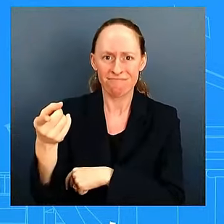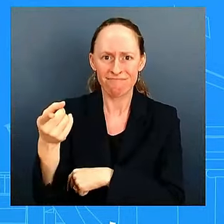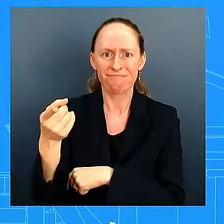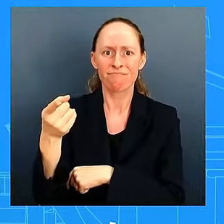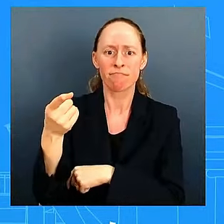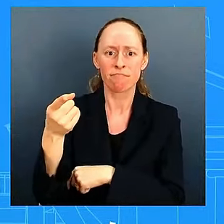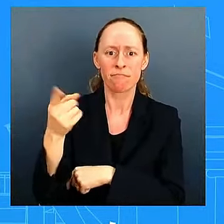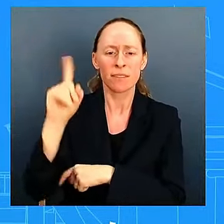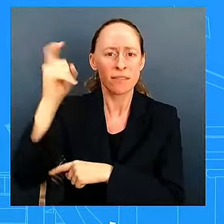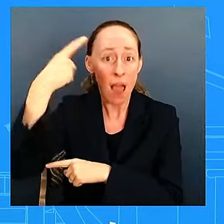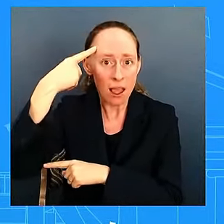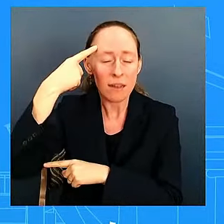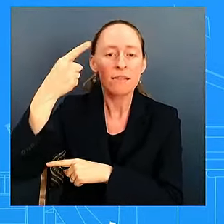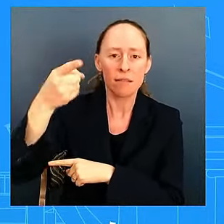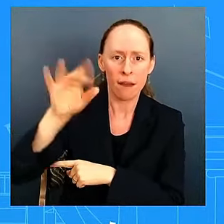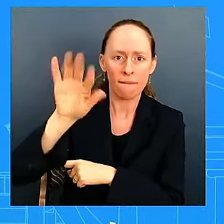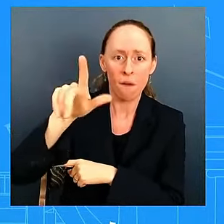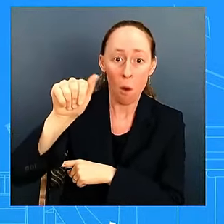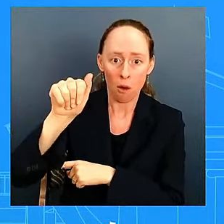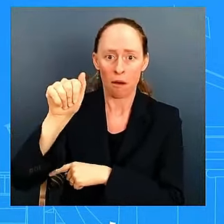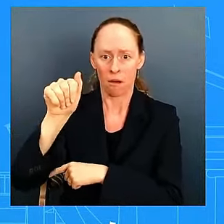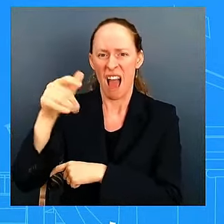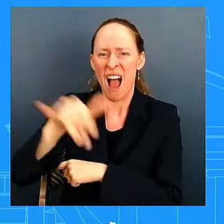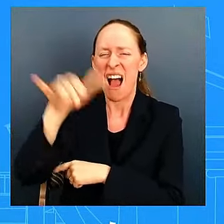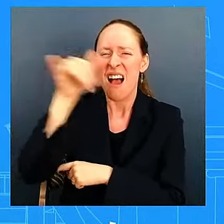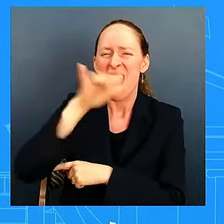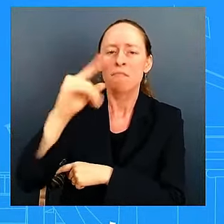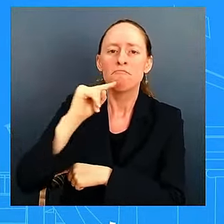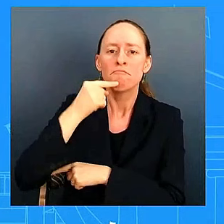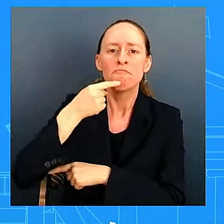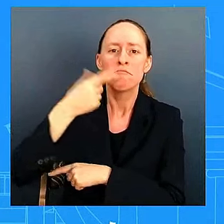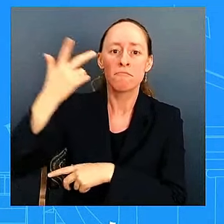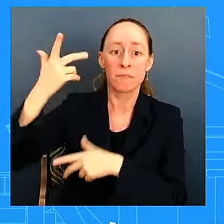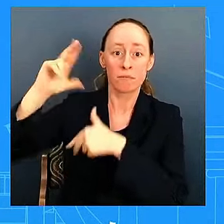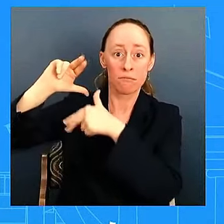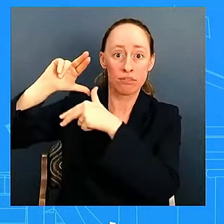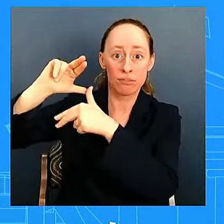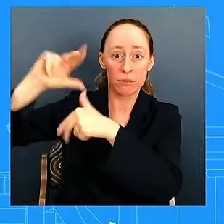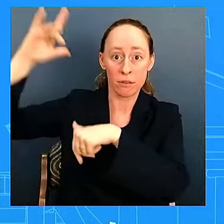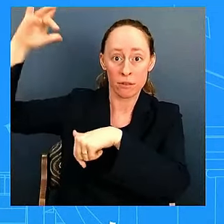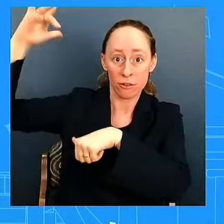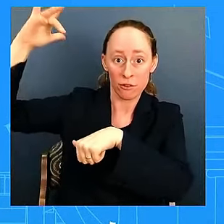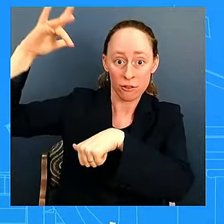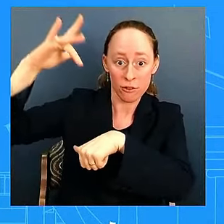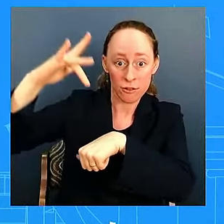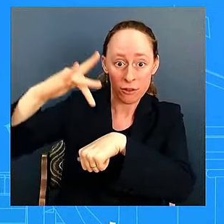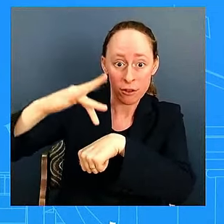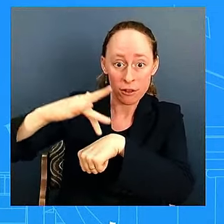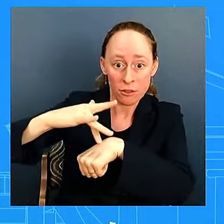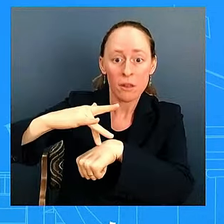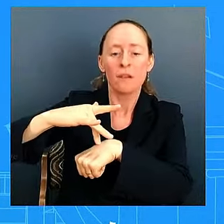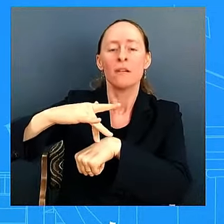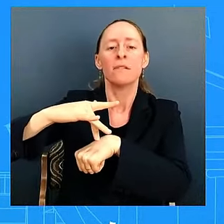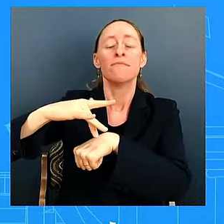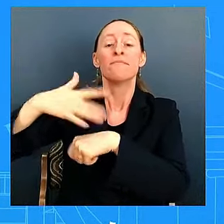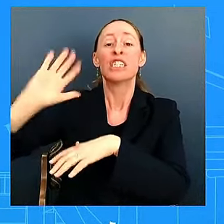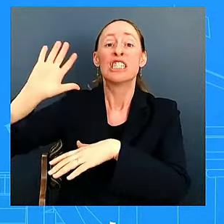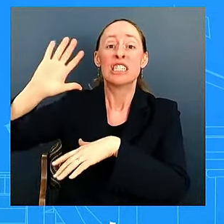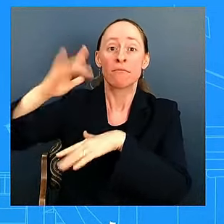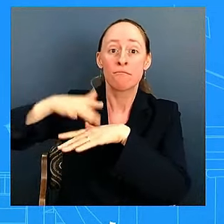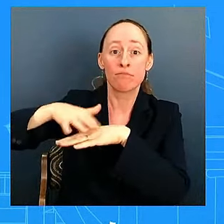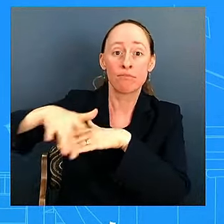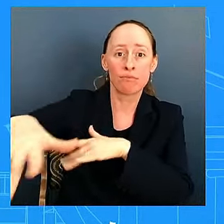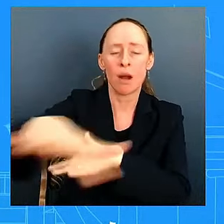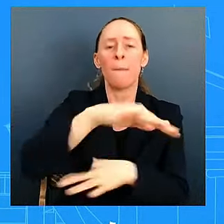hurricane when it makes land is very powerful it usually reduces in strength as it moves over land so that initial landfall